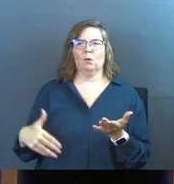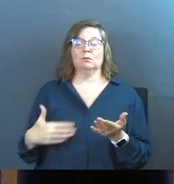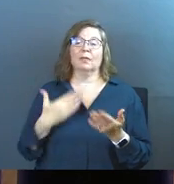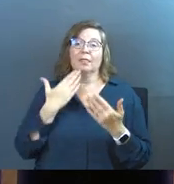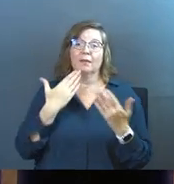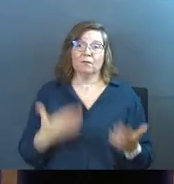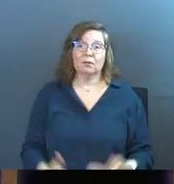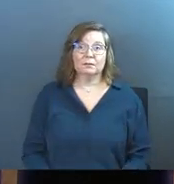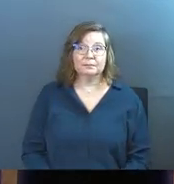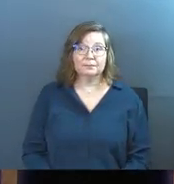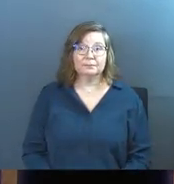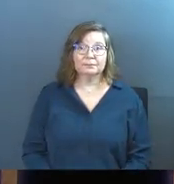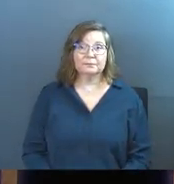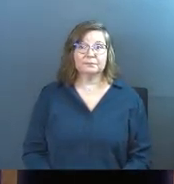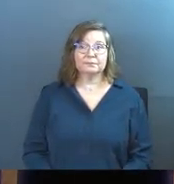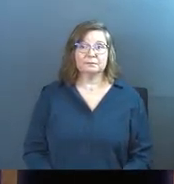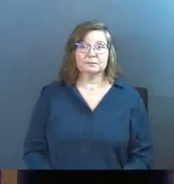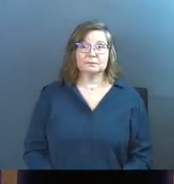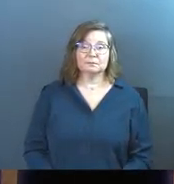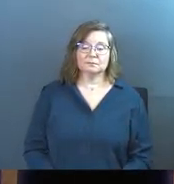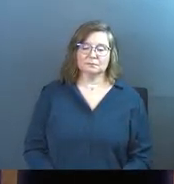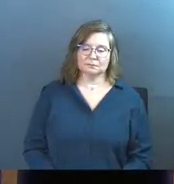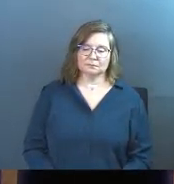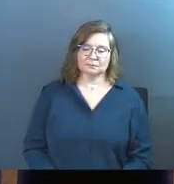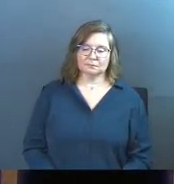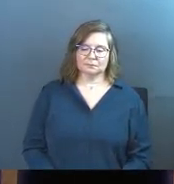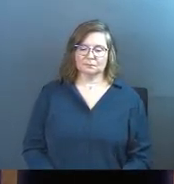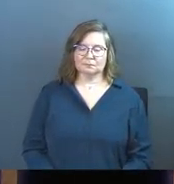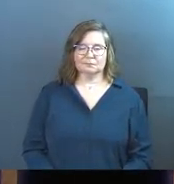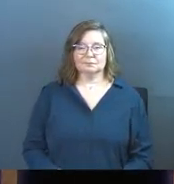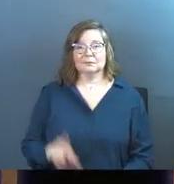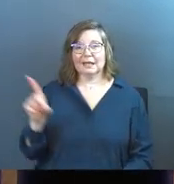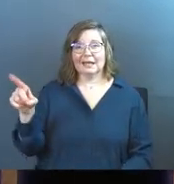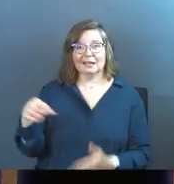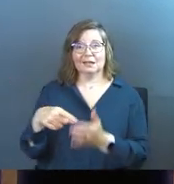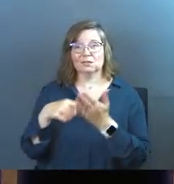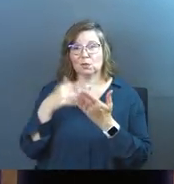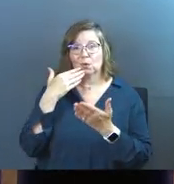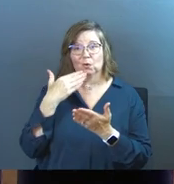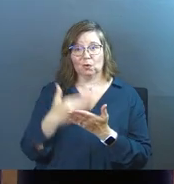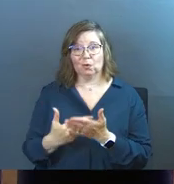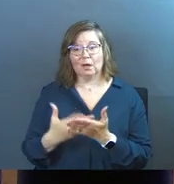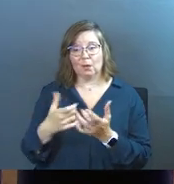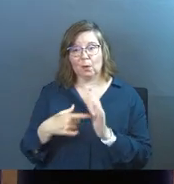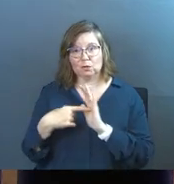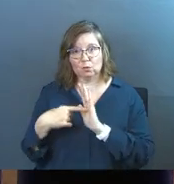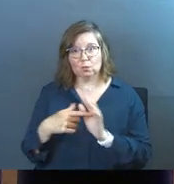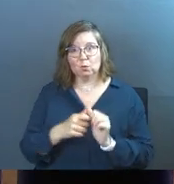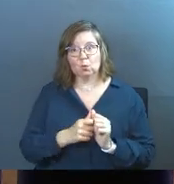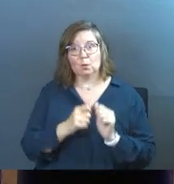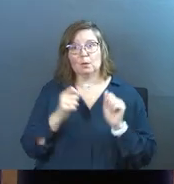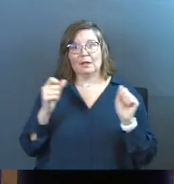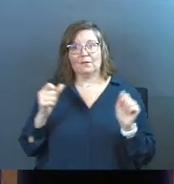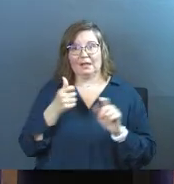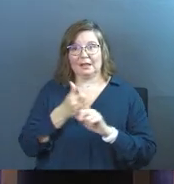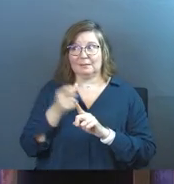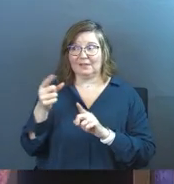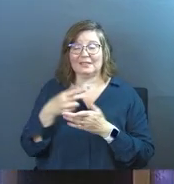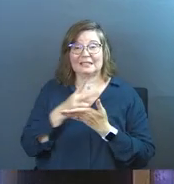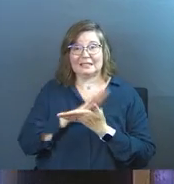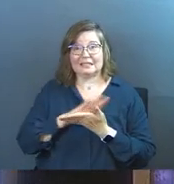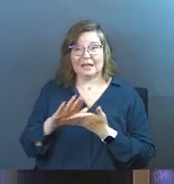Thankful. Thankful. He's so good to us and he wants to reveal himself. He is kind.